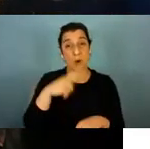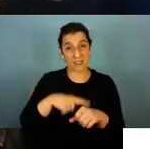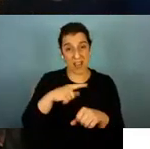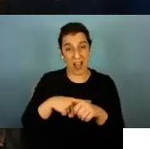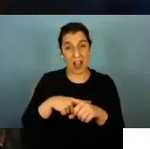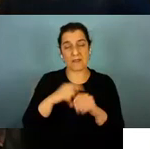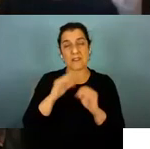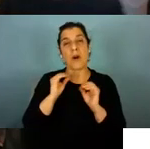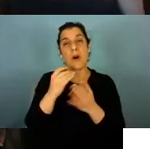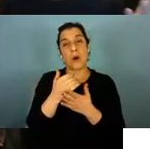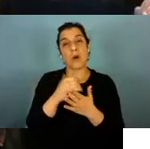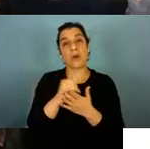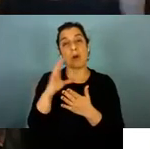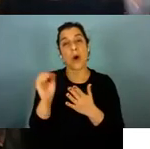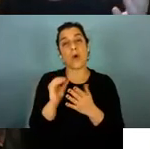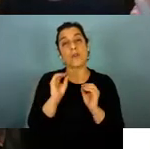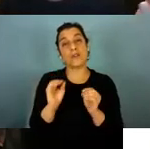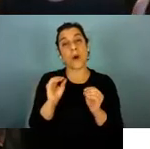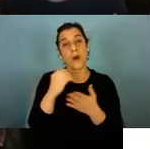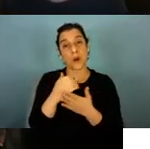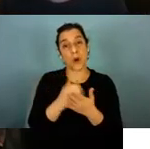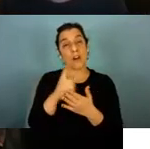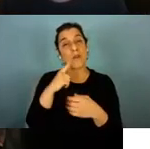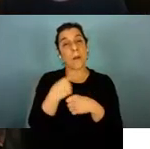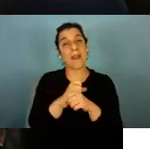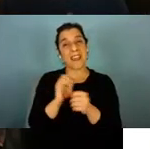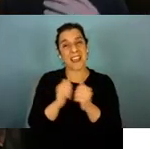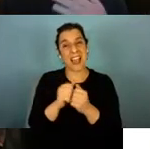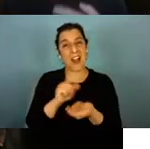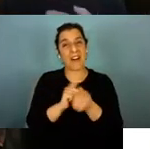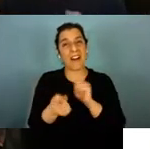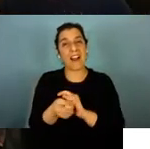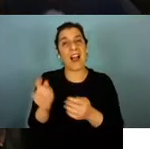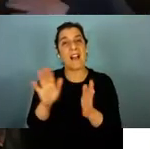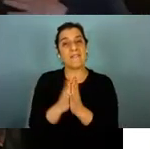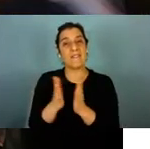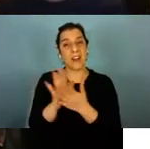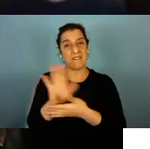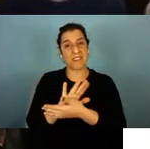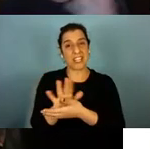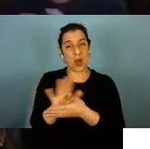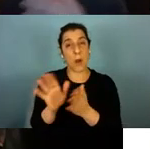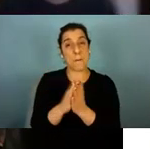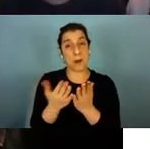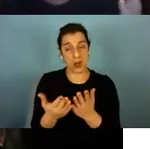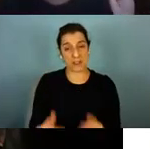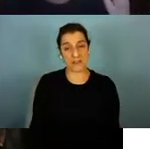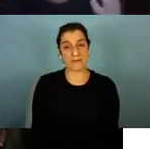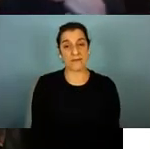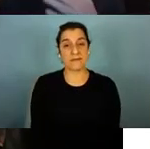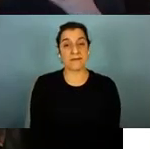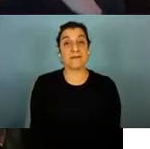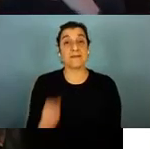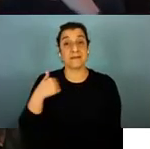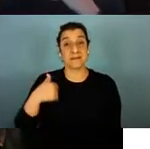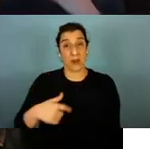-taught a course on making video books for deaf children what we did was turn to our past students